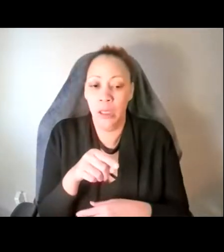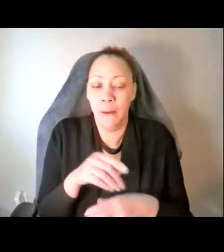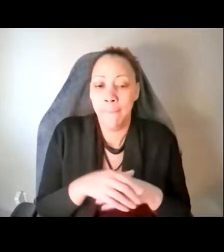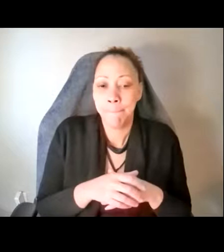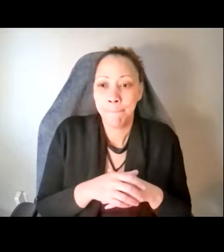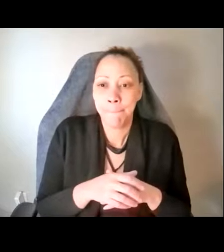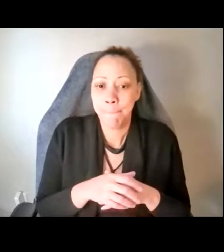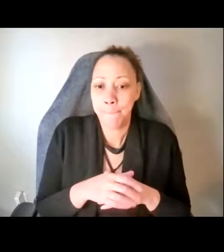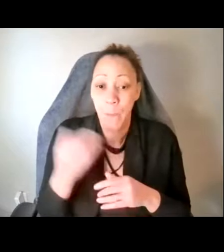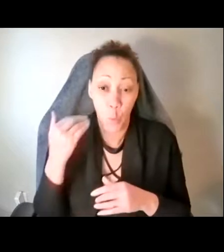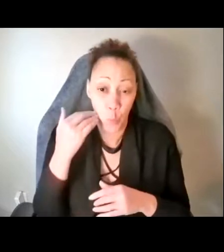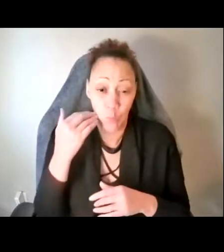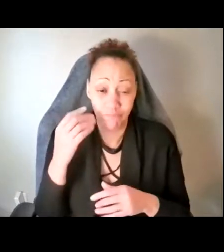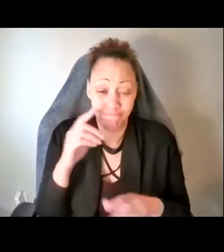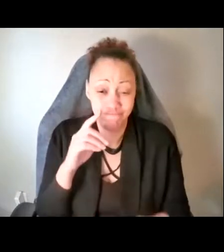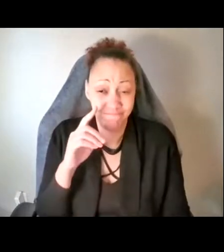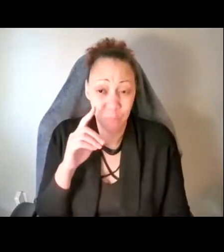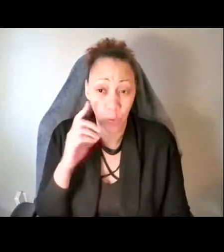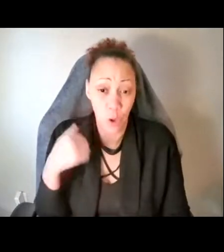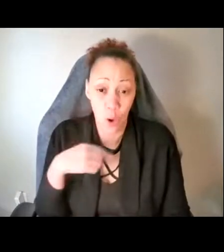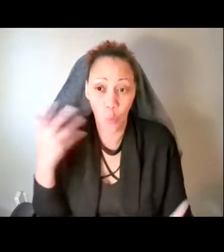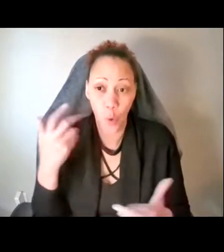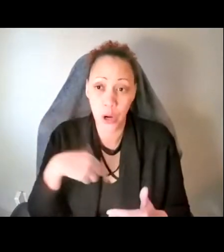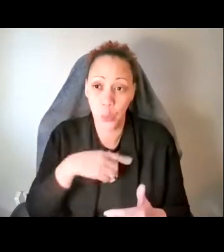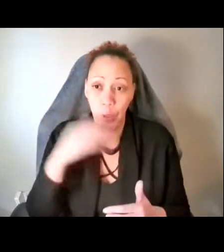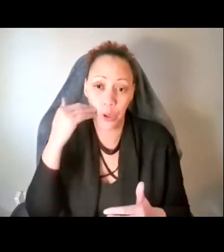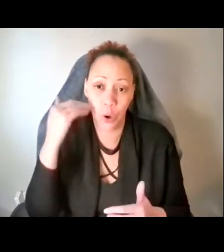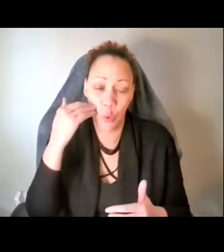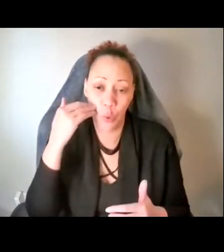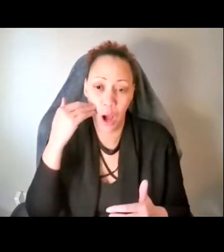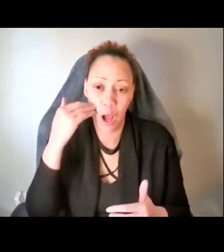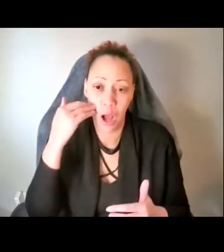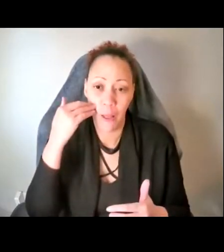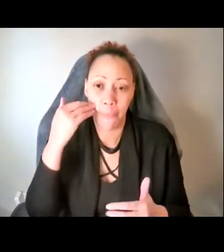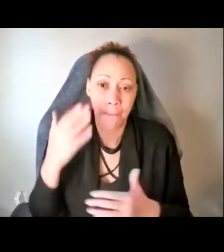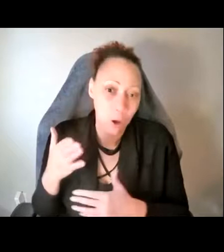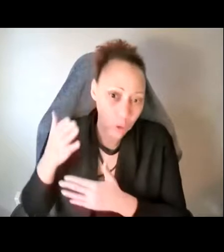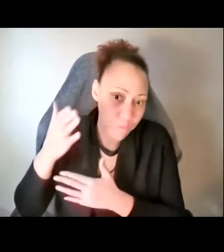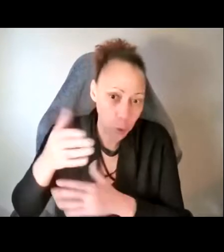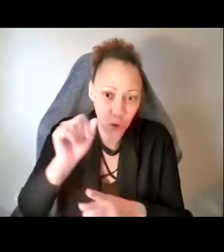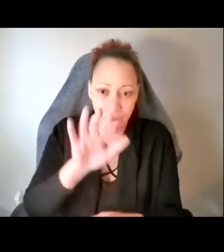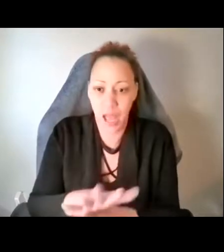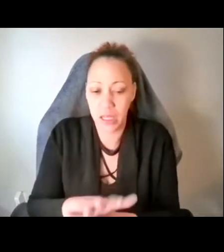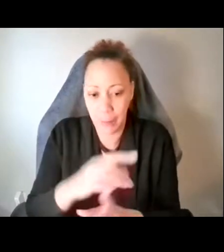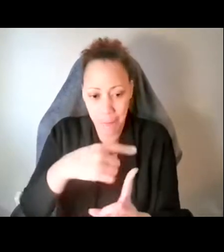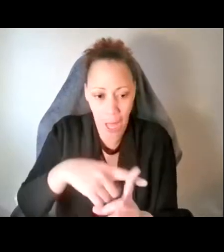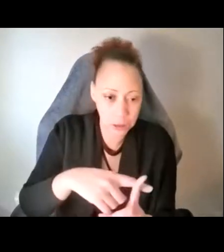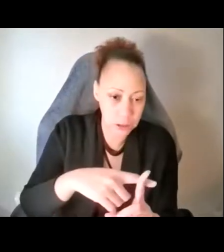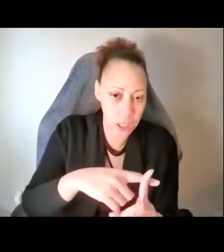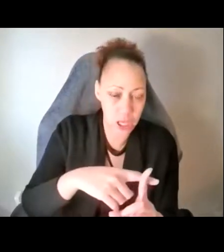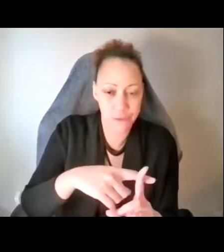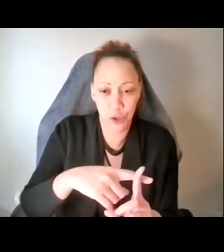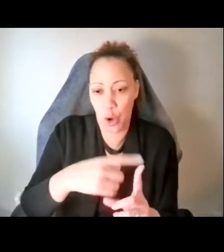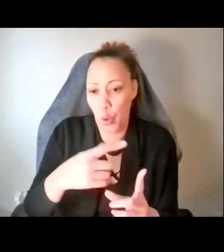know anything about, what do we know about the long-term effects, either positive, um, in terms of the, how long